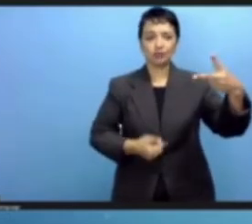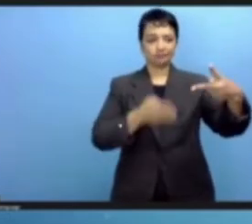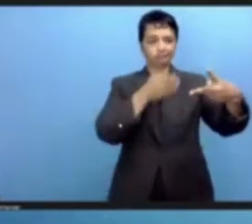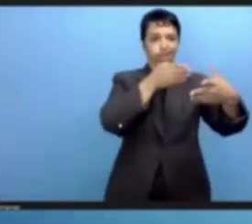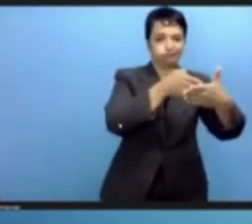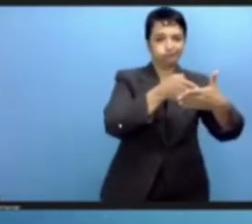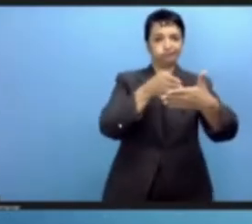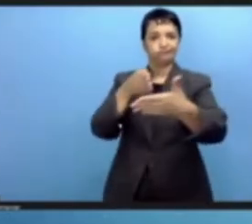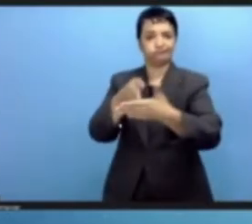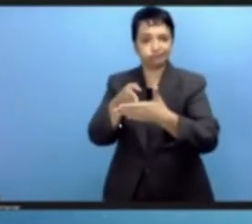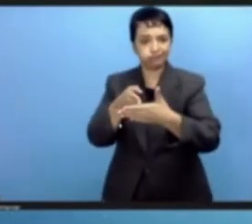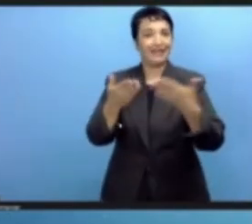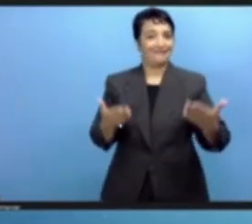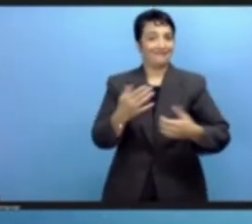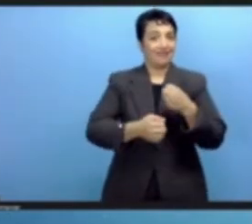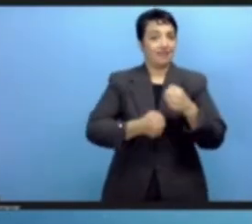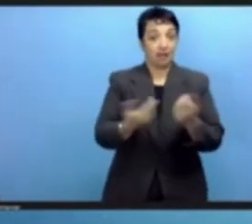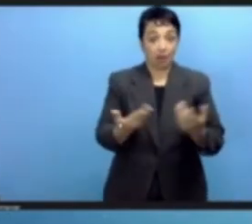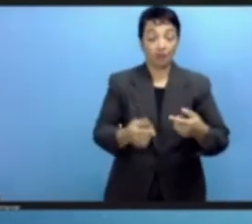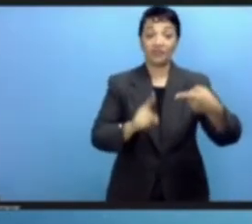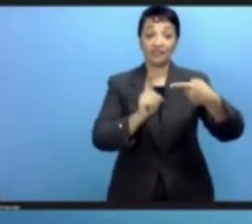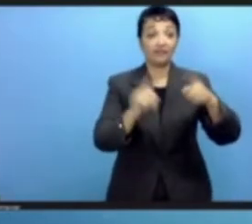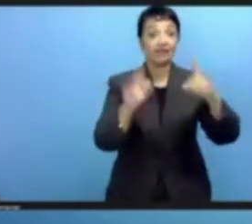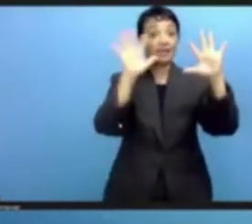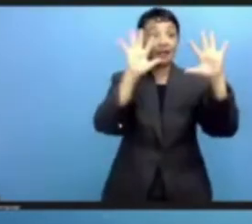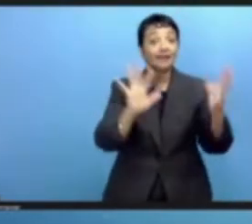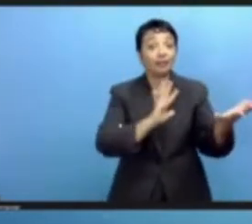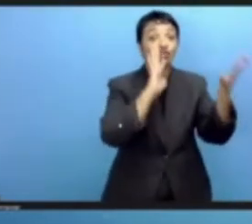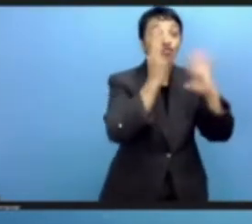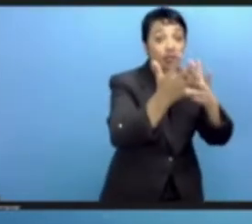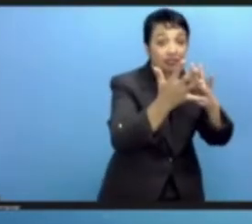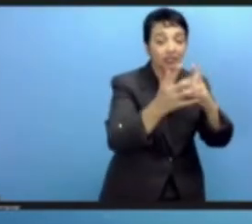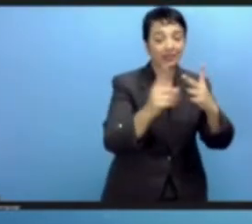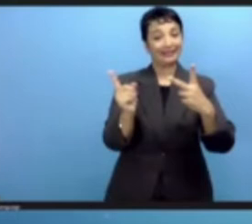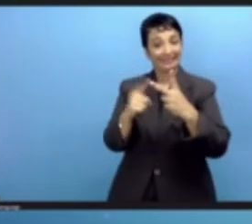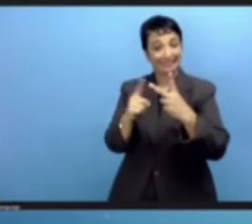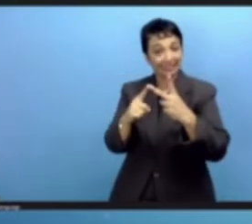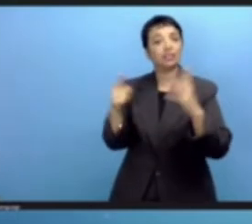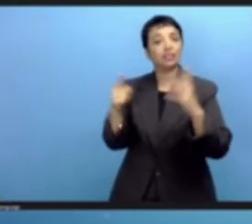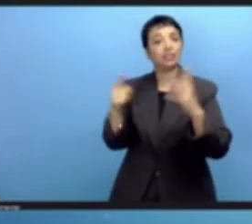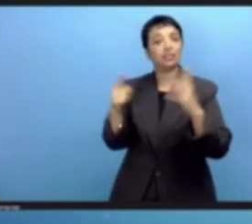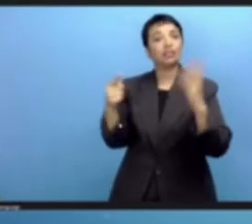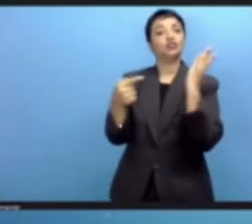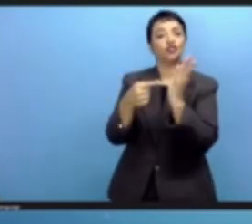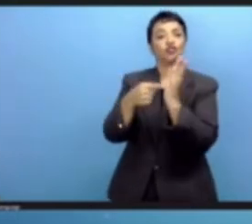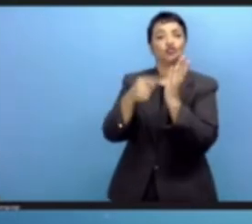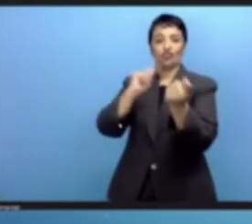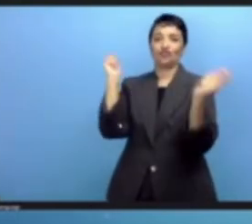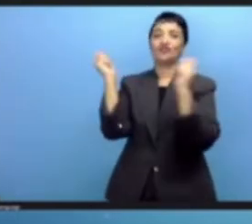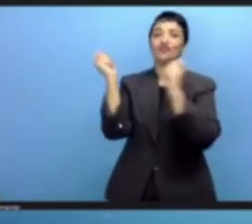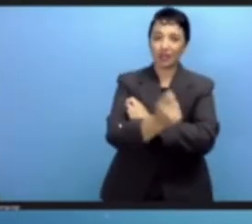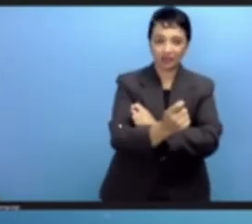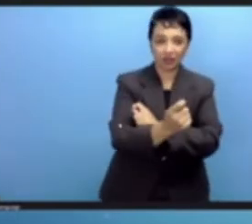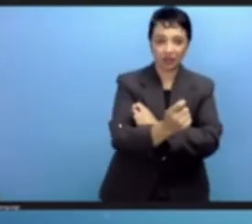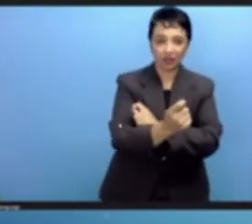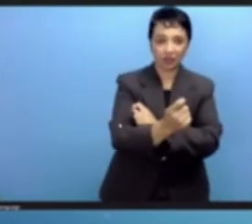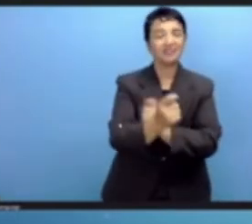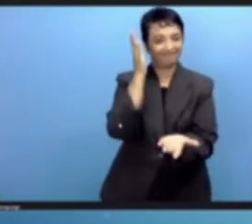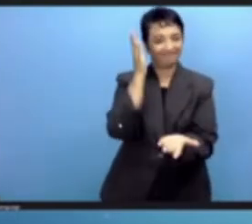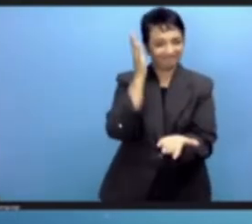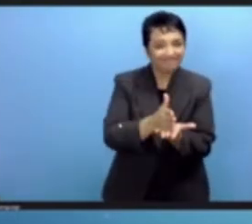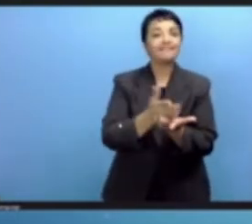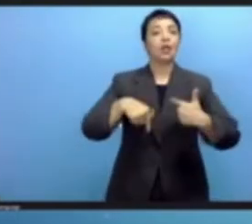century, climate change and digital transformation. Certainly, we can hopefully contribute